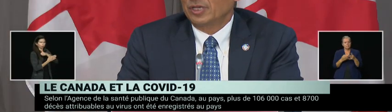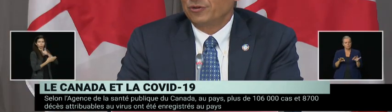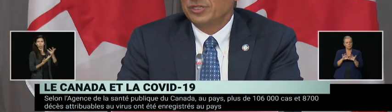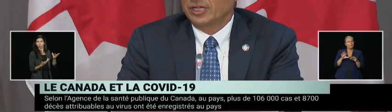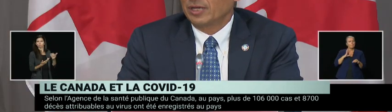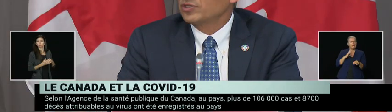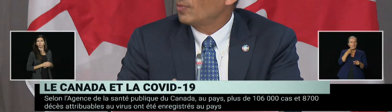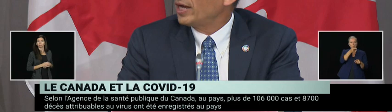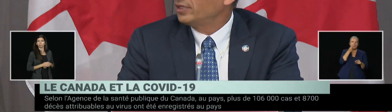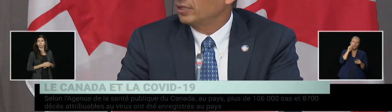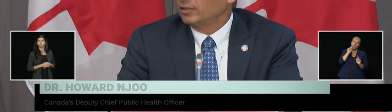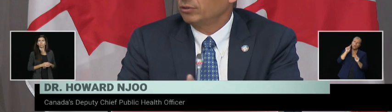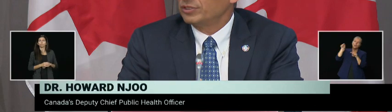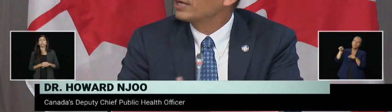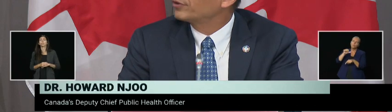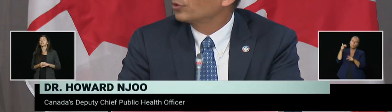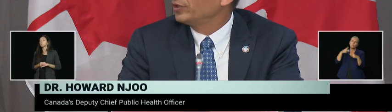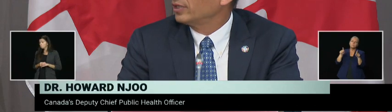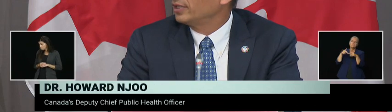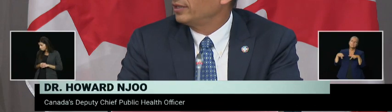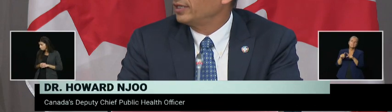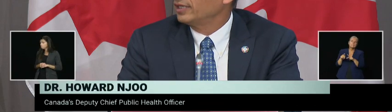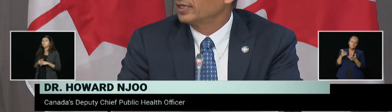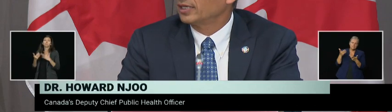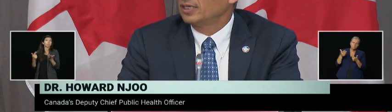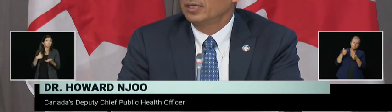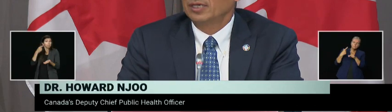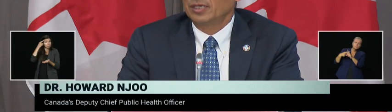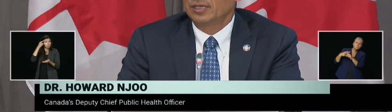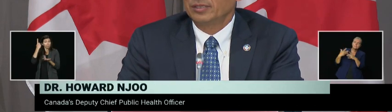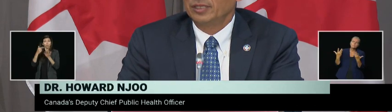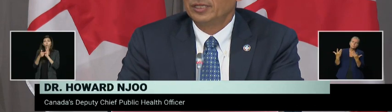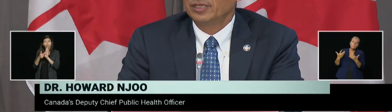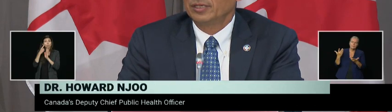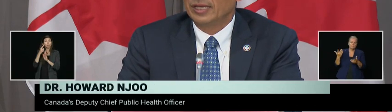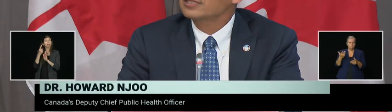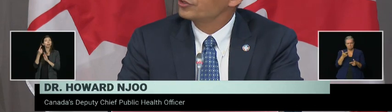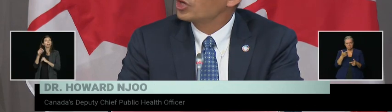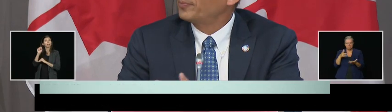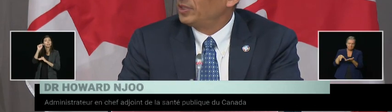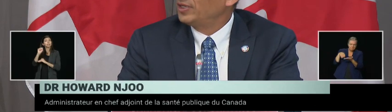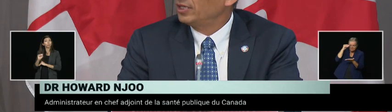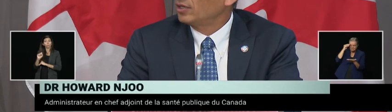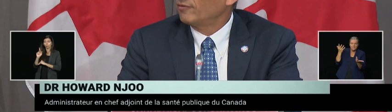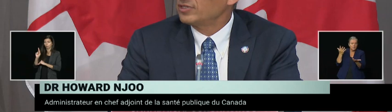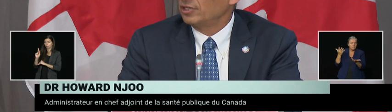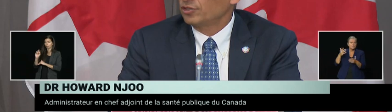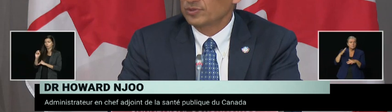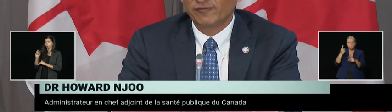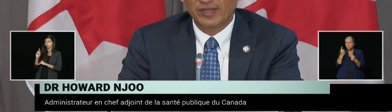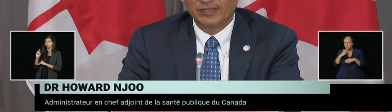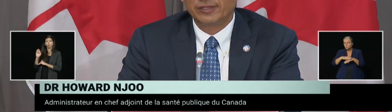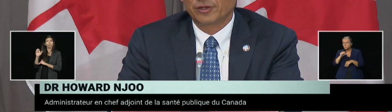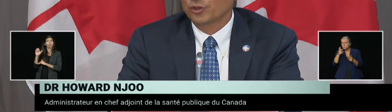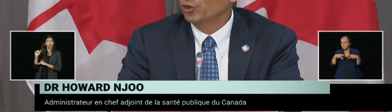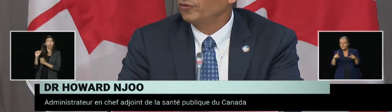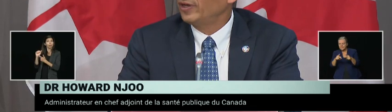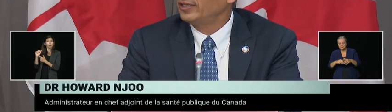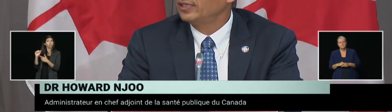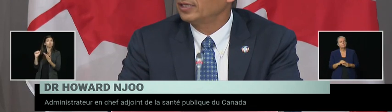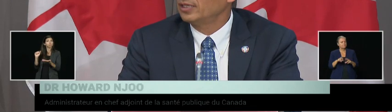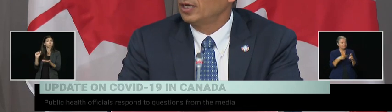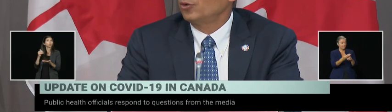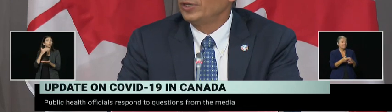Certainly, countries that come to mind include South Korea, and I think they did an excellent job at the beginning, obviously, in terms of flattening their